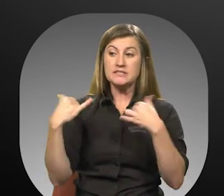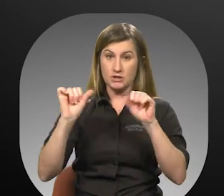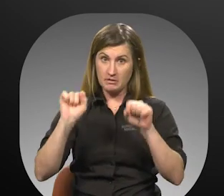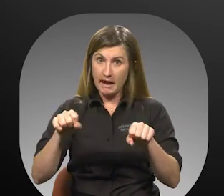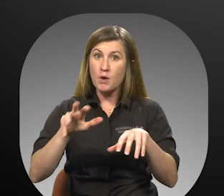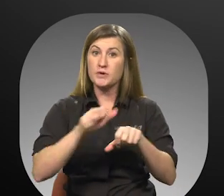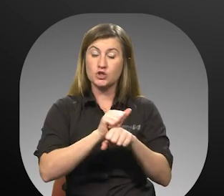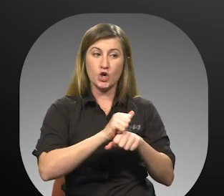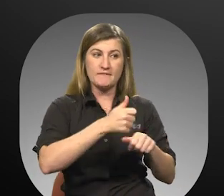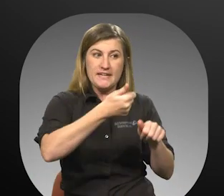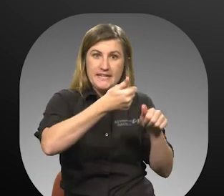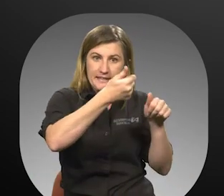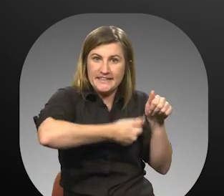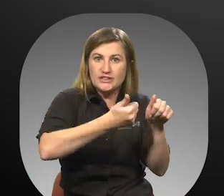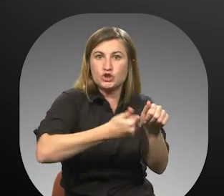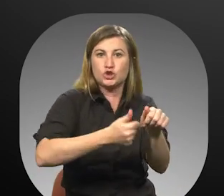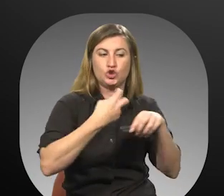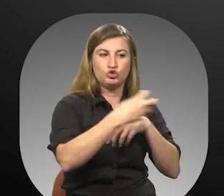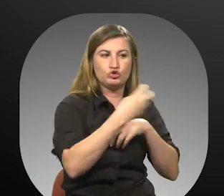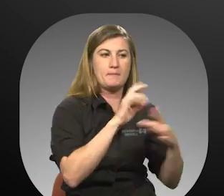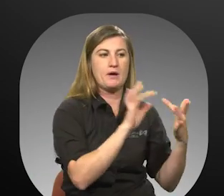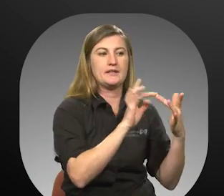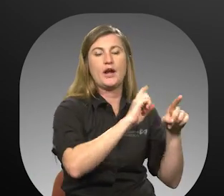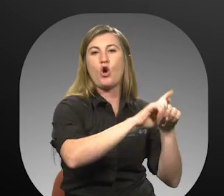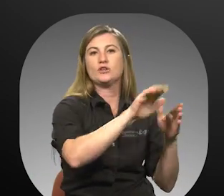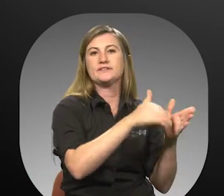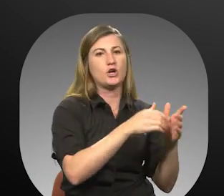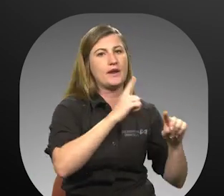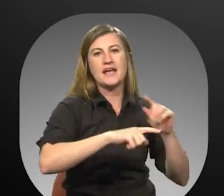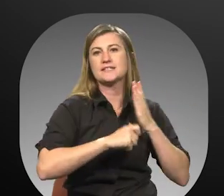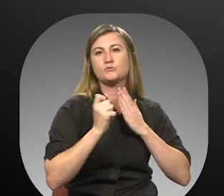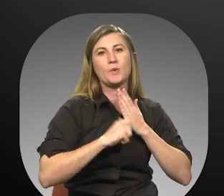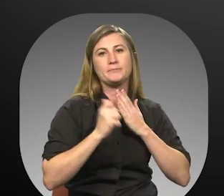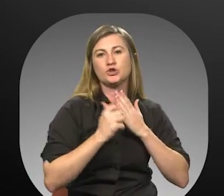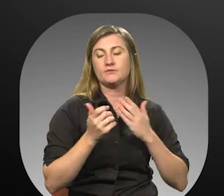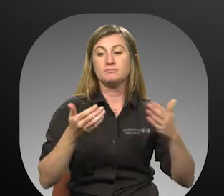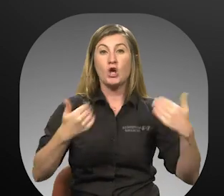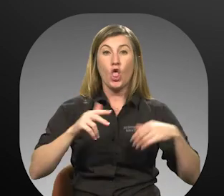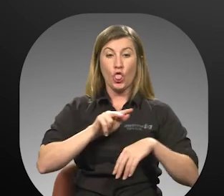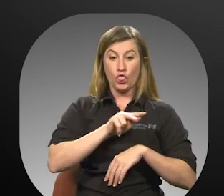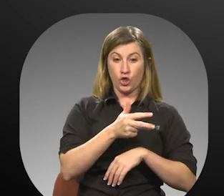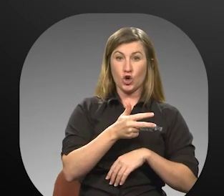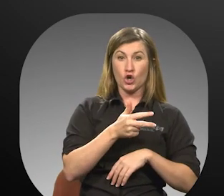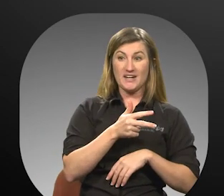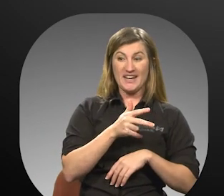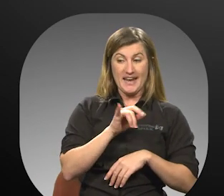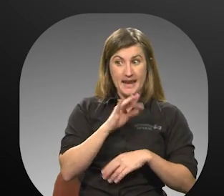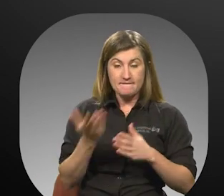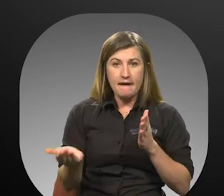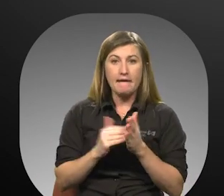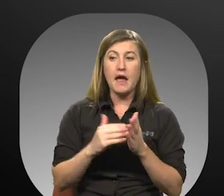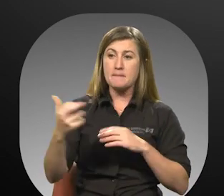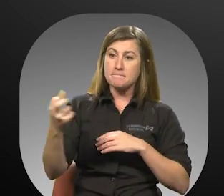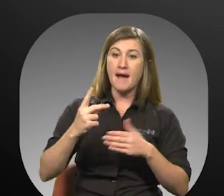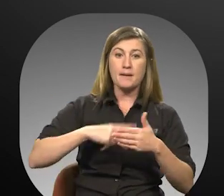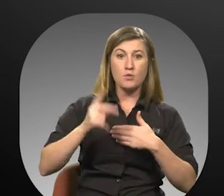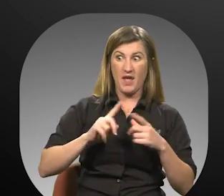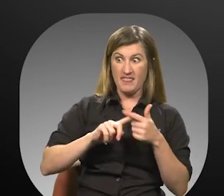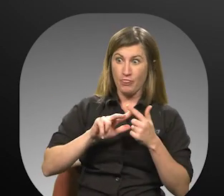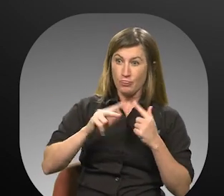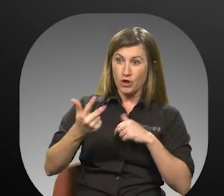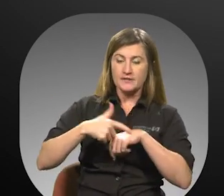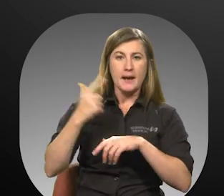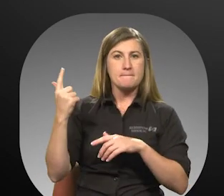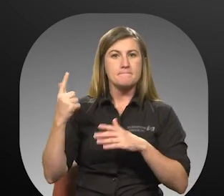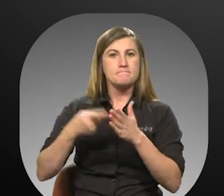able to reserve each trip needed by contacting the call center. 3. If the customer is again reinstated and has a third offense within